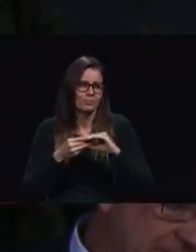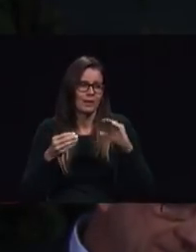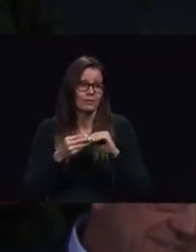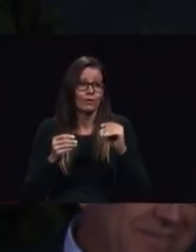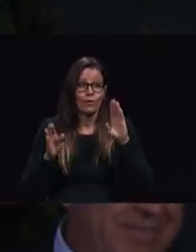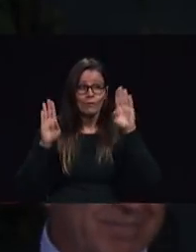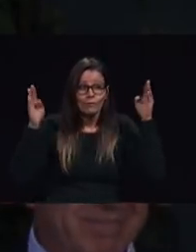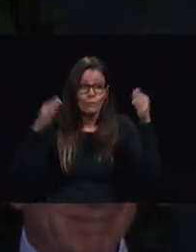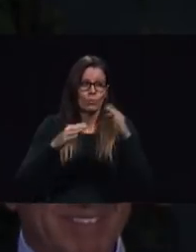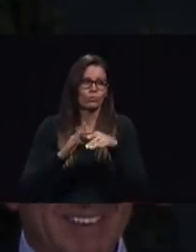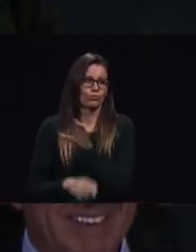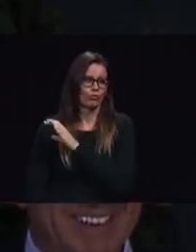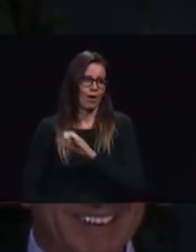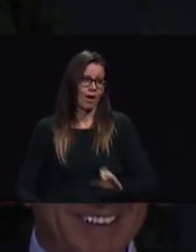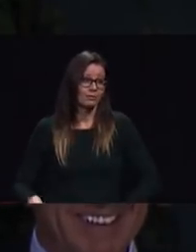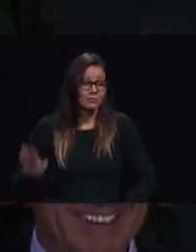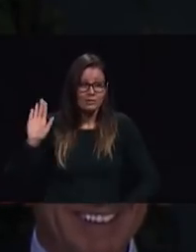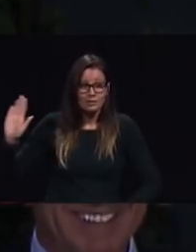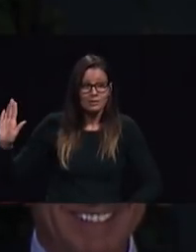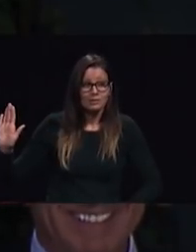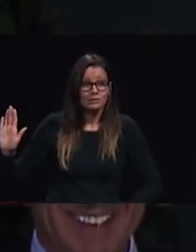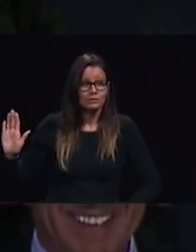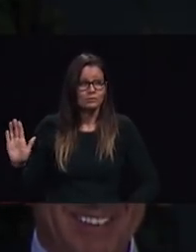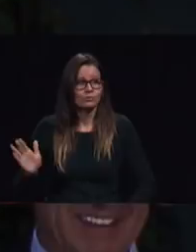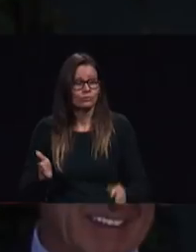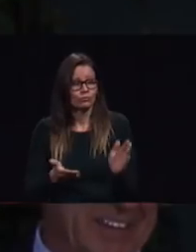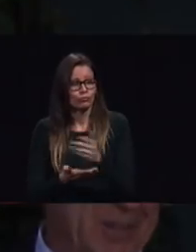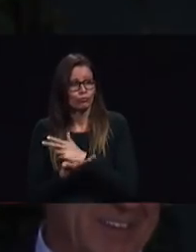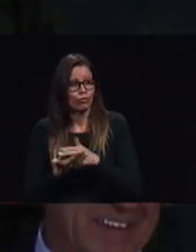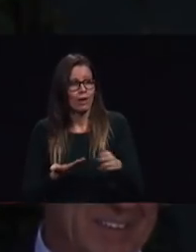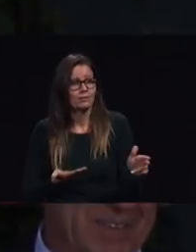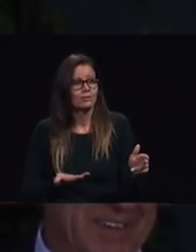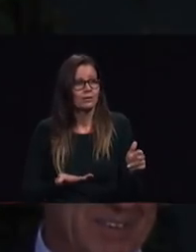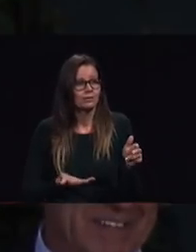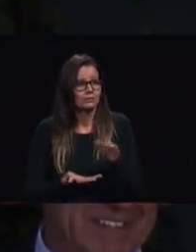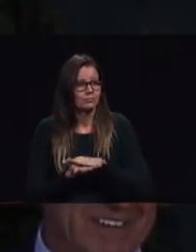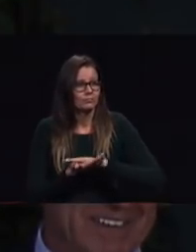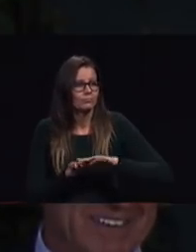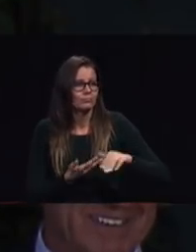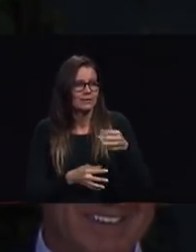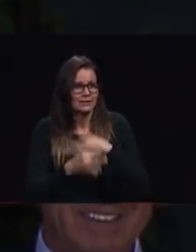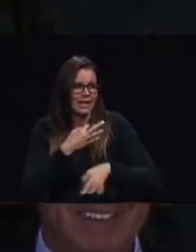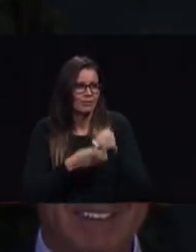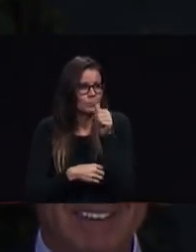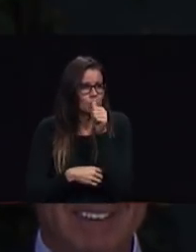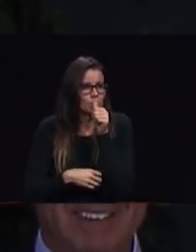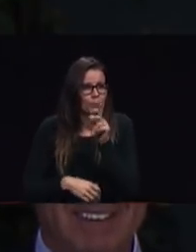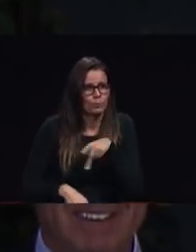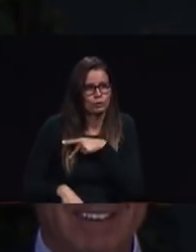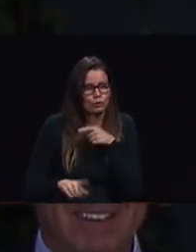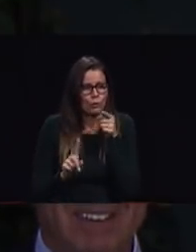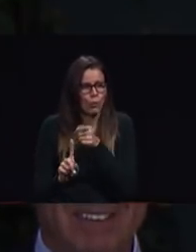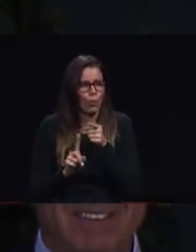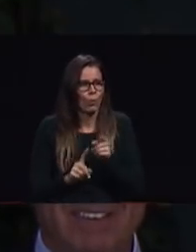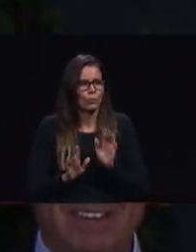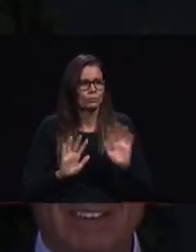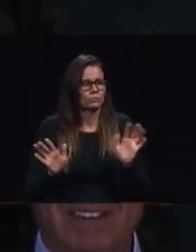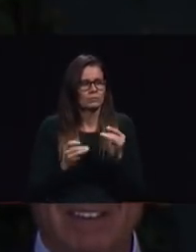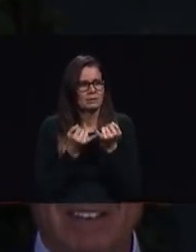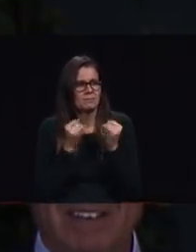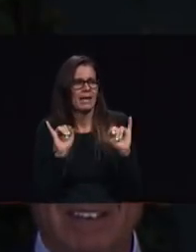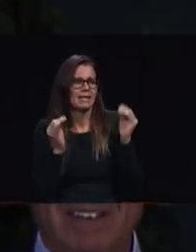instead of focusing on private goals independent thinking skeptical